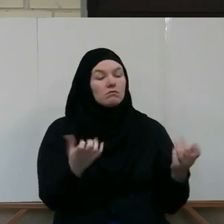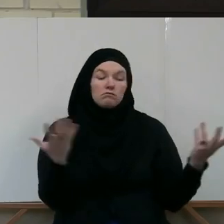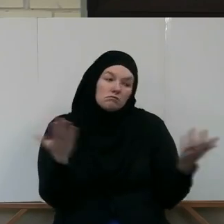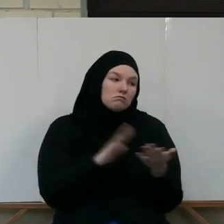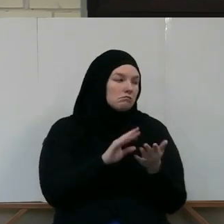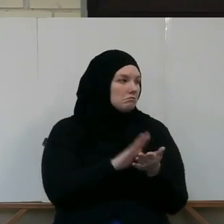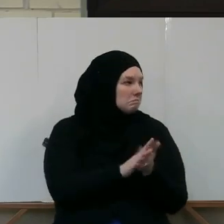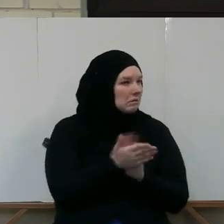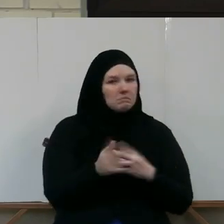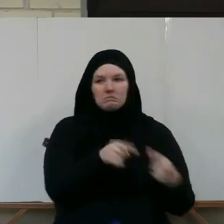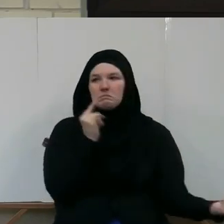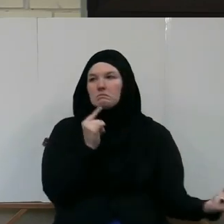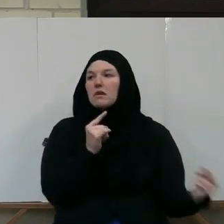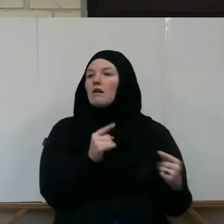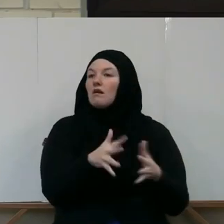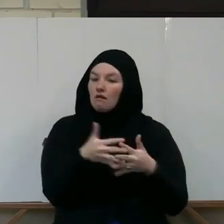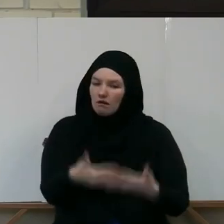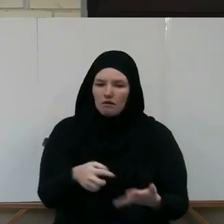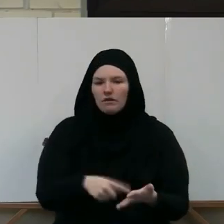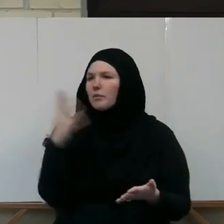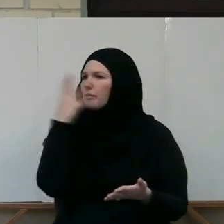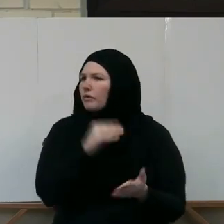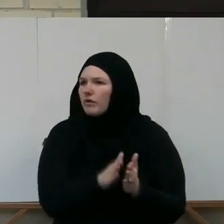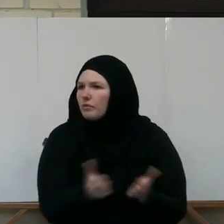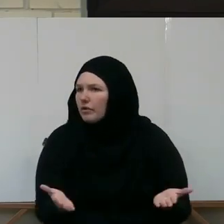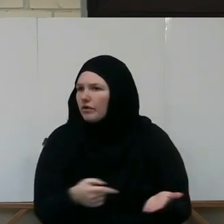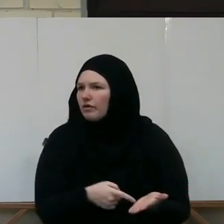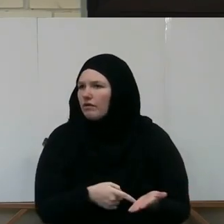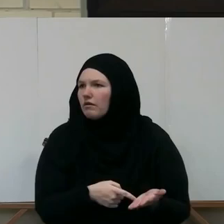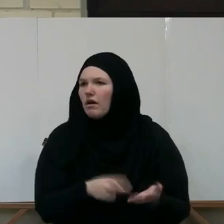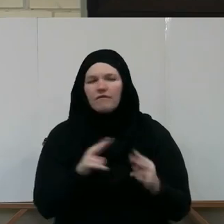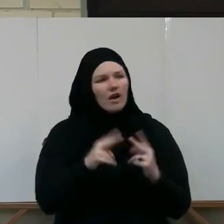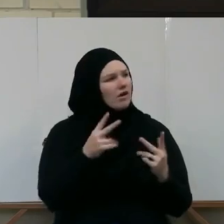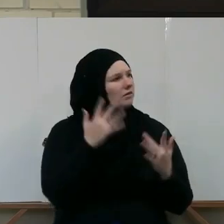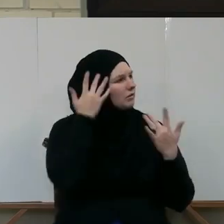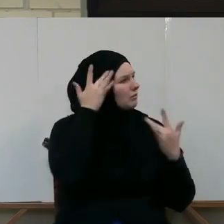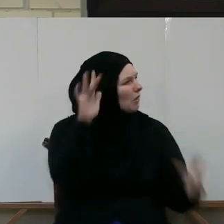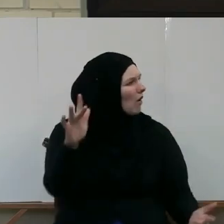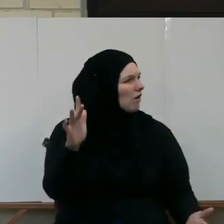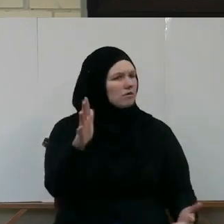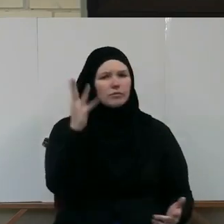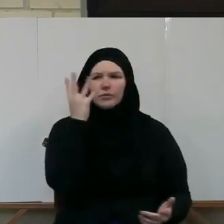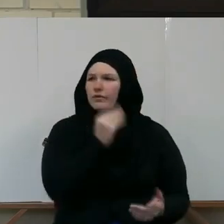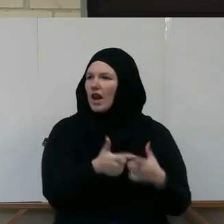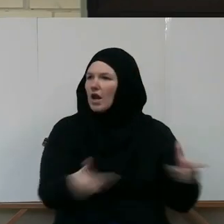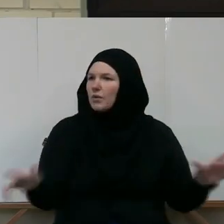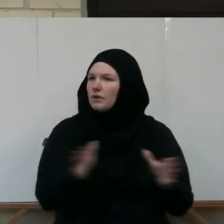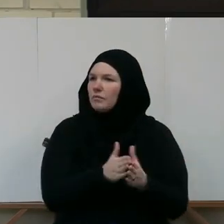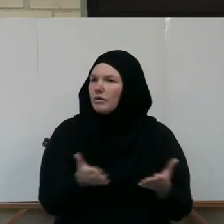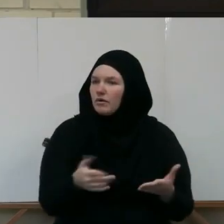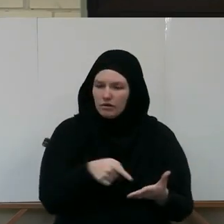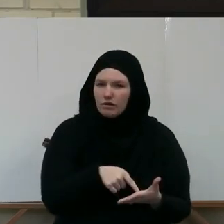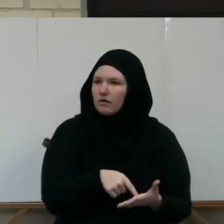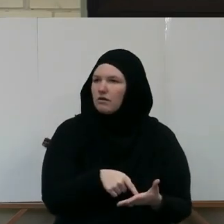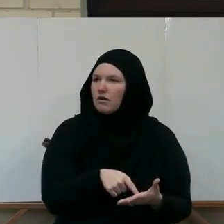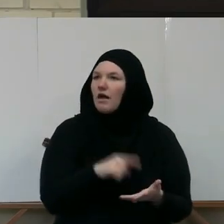Very logical book. Very articulate. Very It is the word of Allah. How could it not be? So we have to study